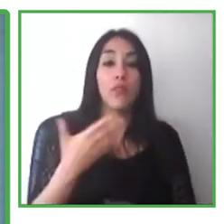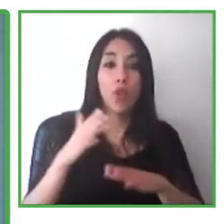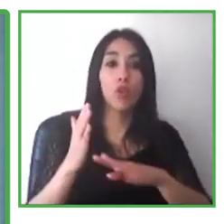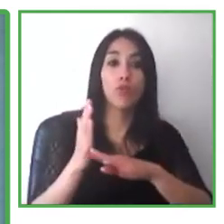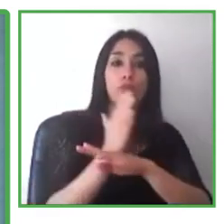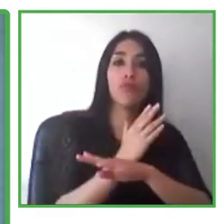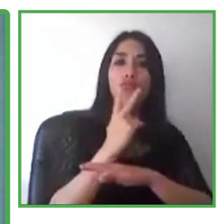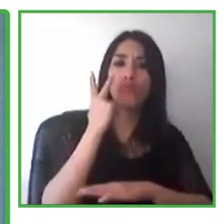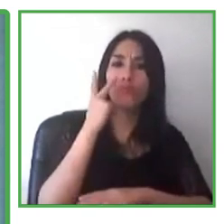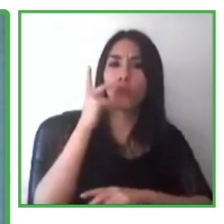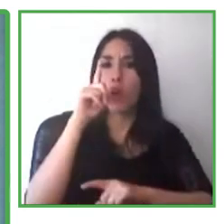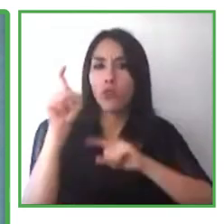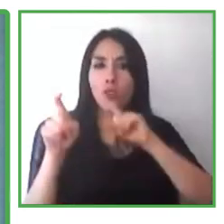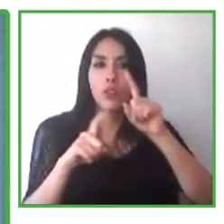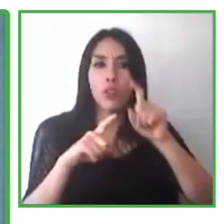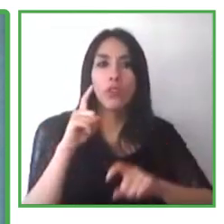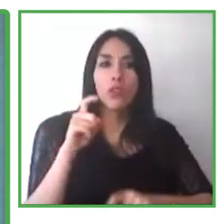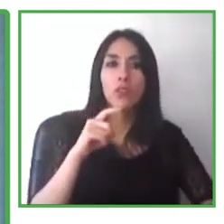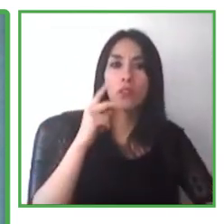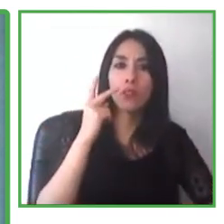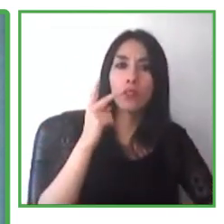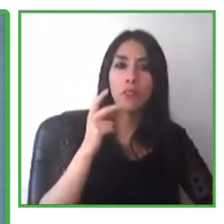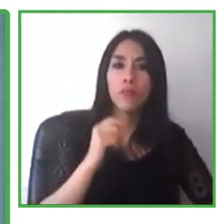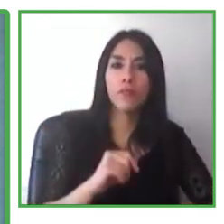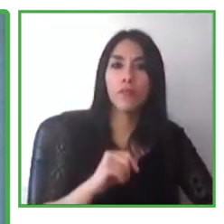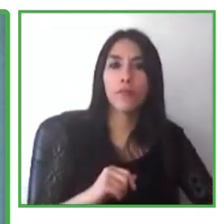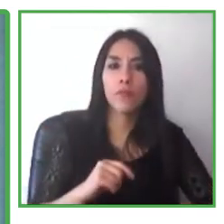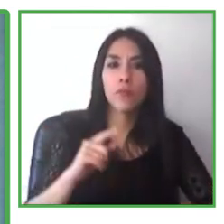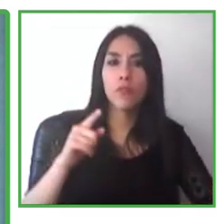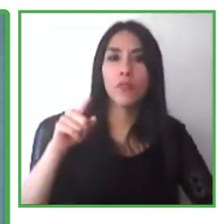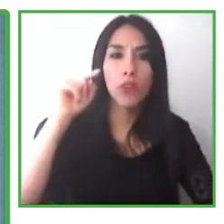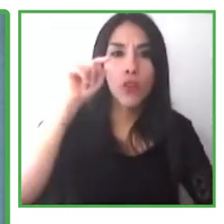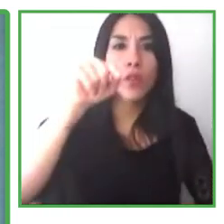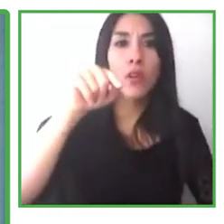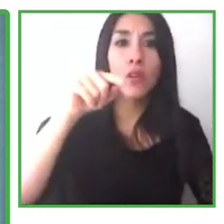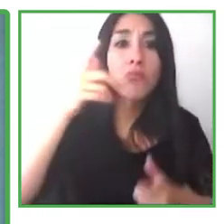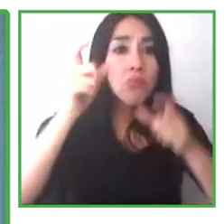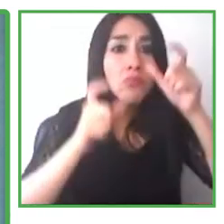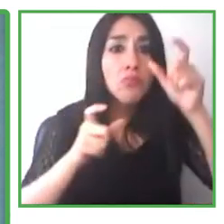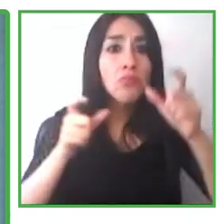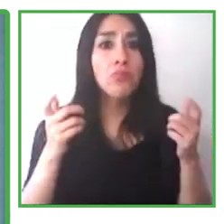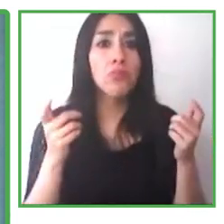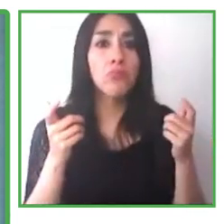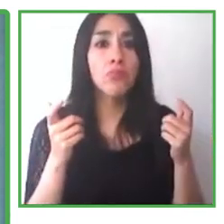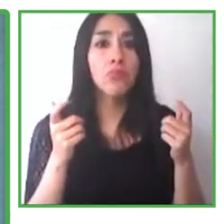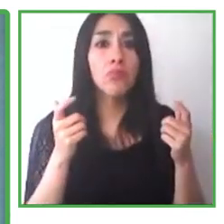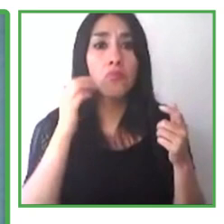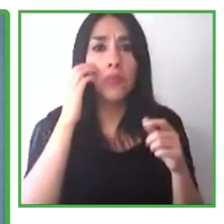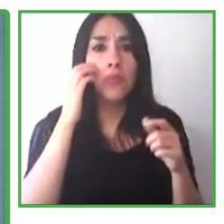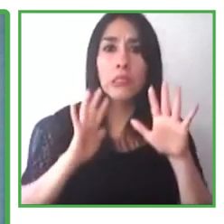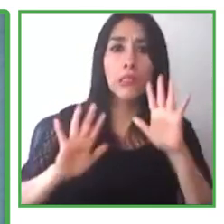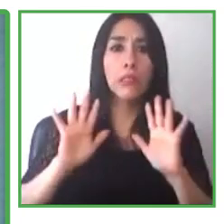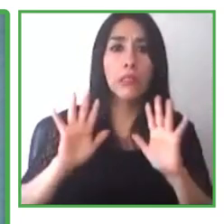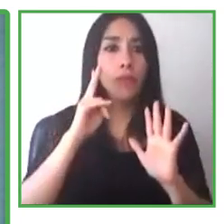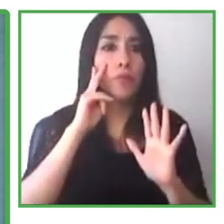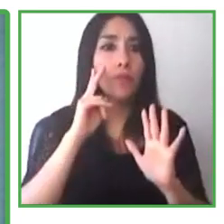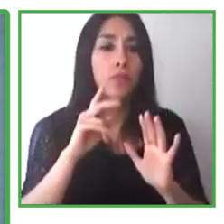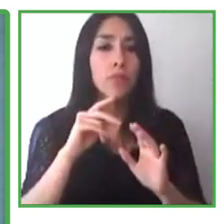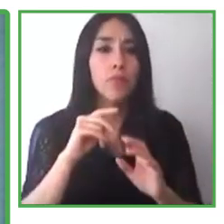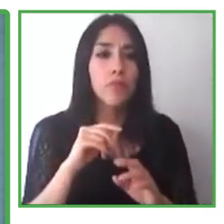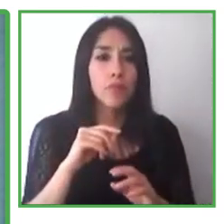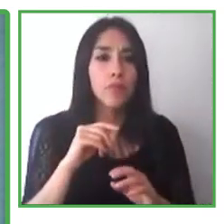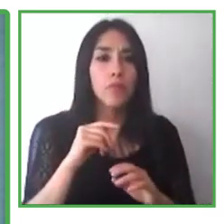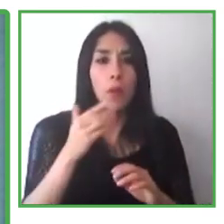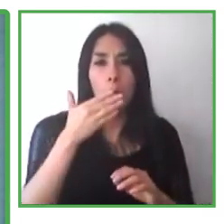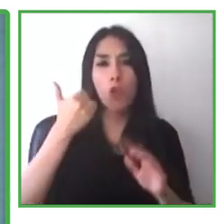shop floor and to know more, to learn more about the specific culture, the company